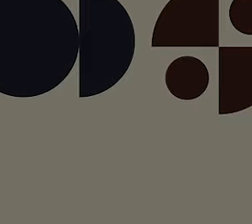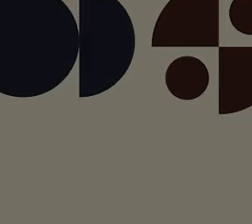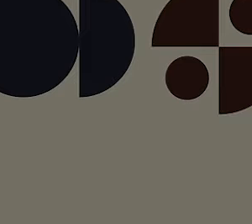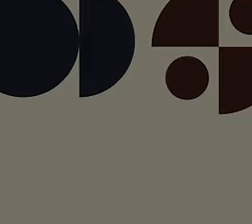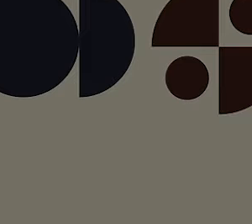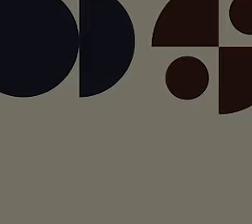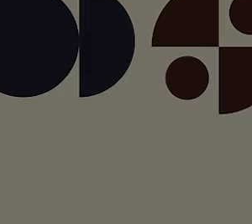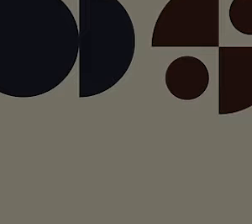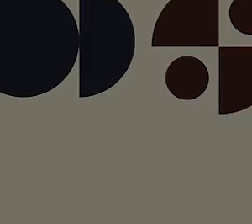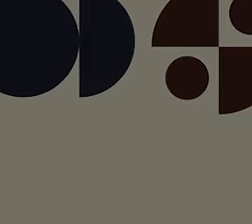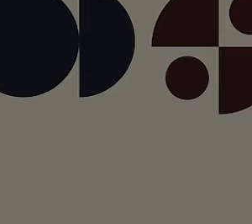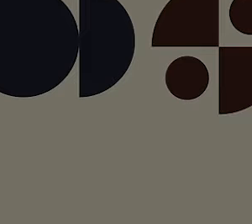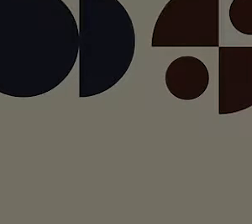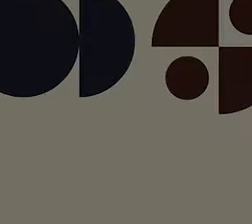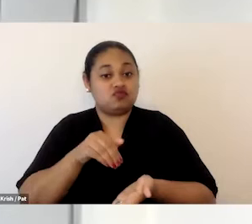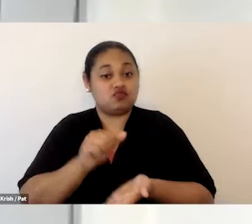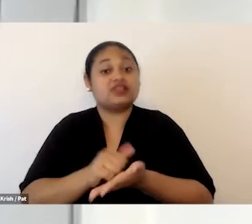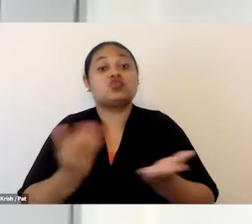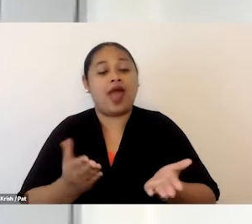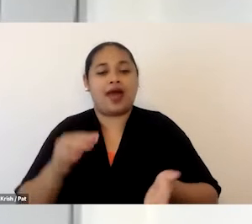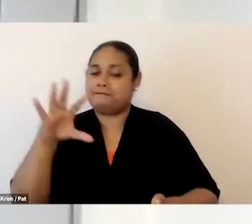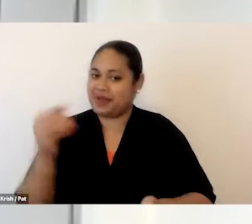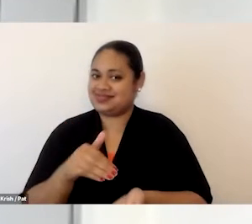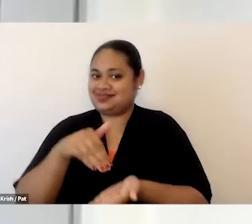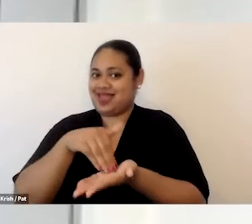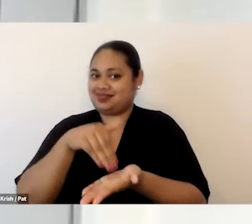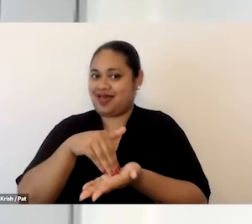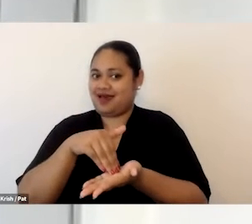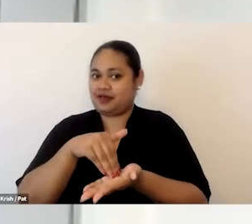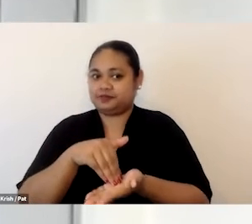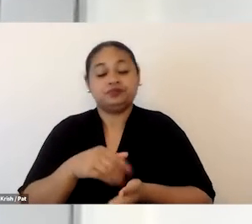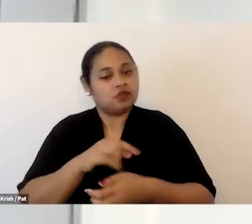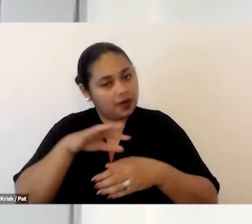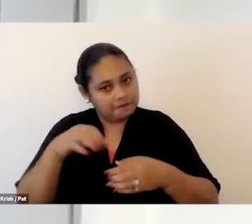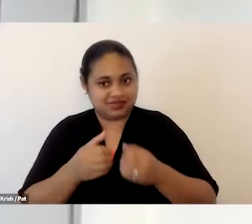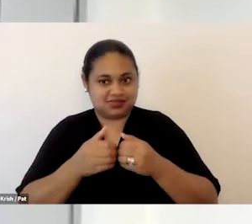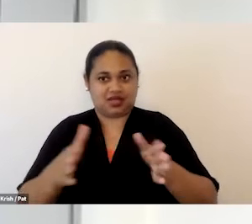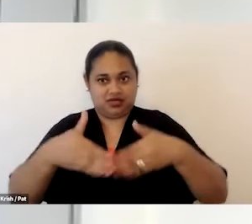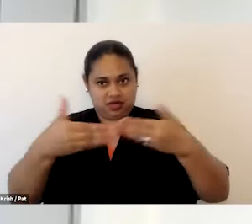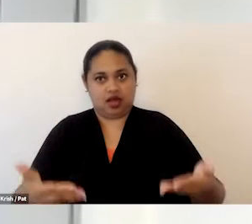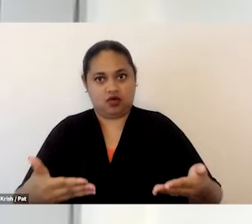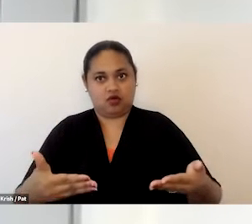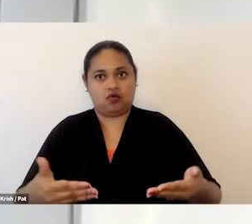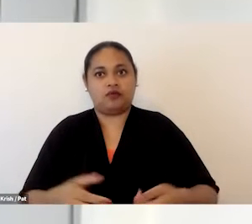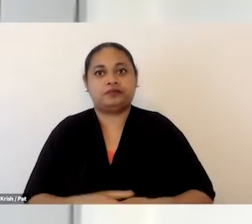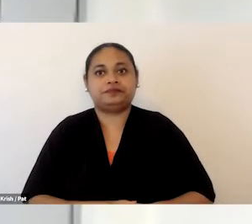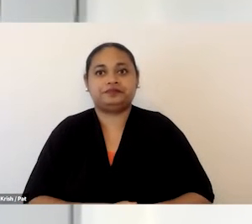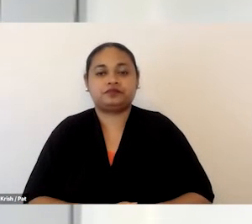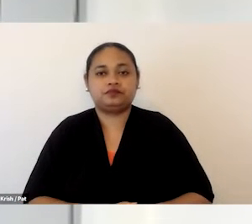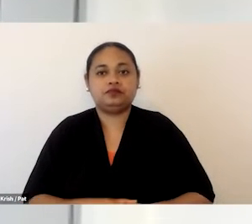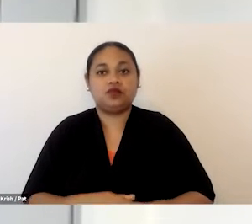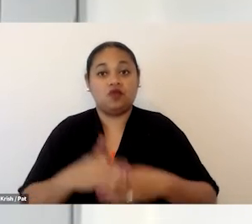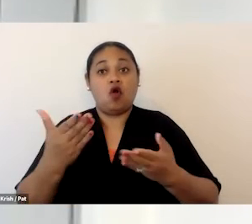lie for this type of activity. We need to set out now how present and future technologies